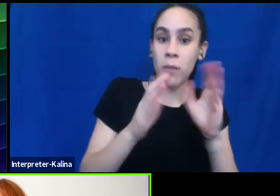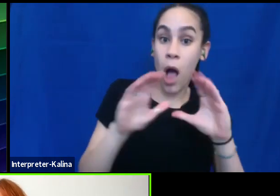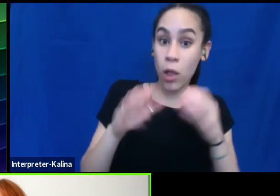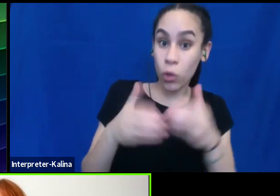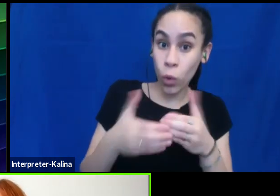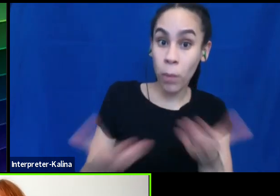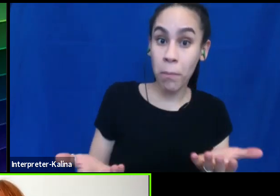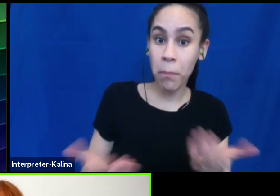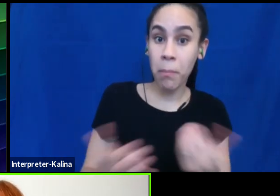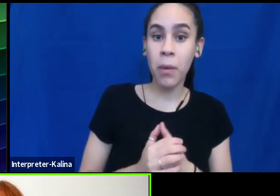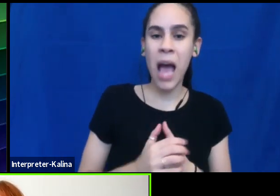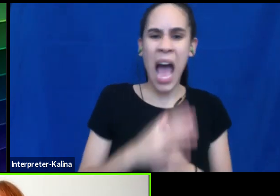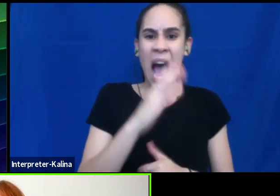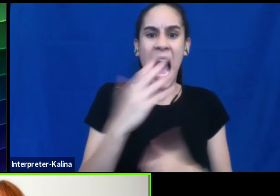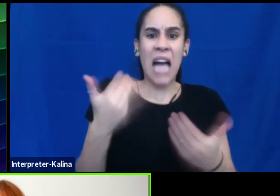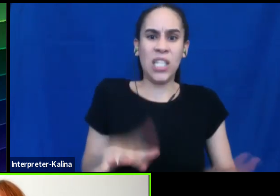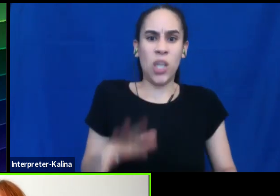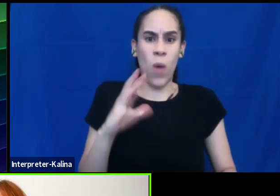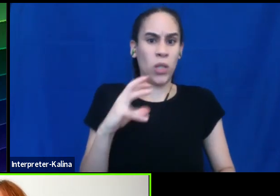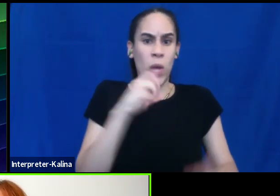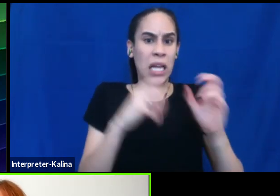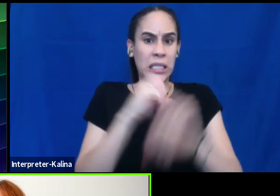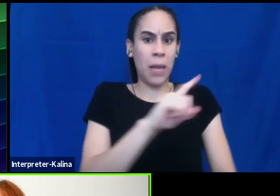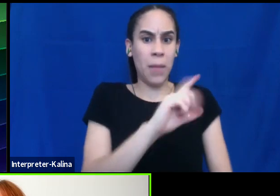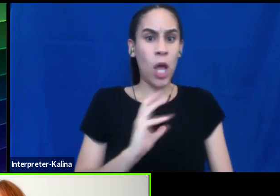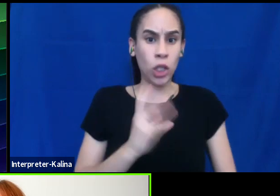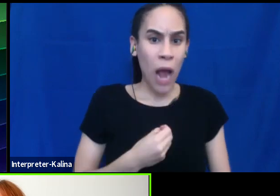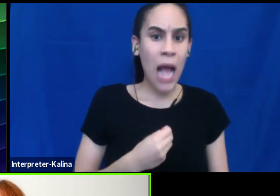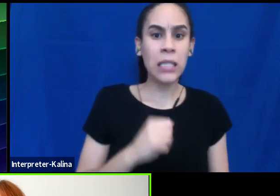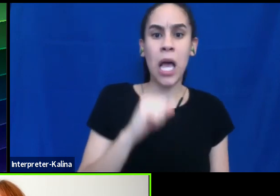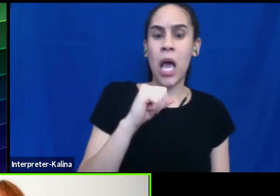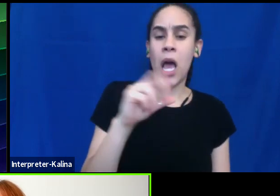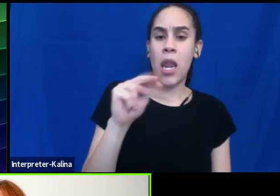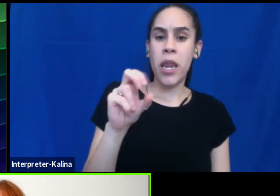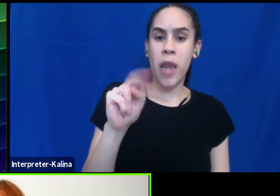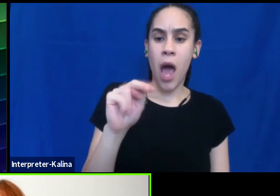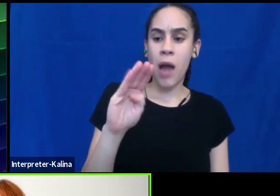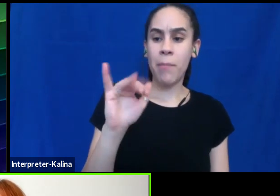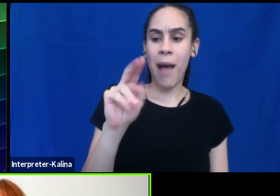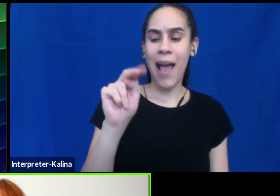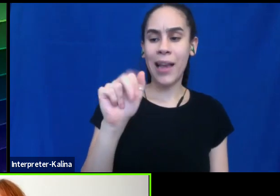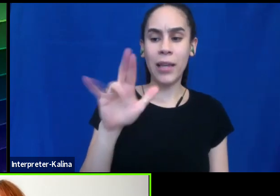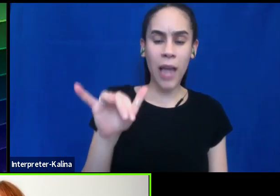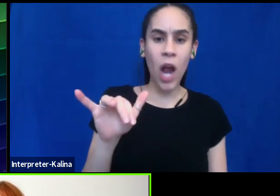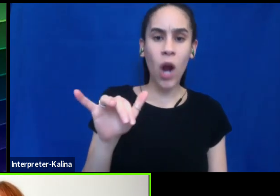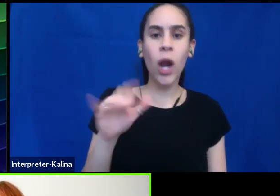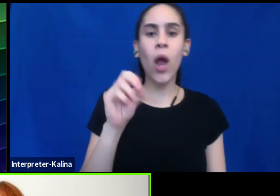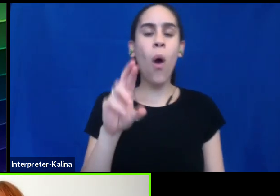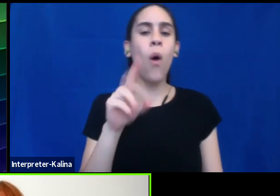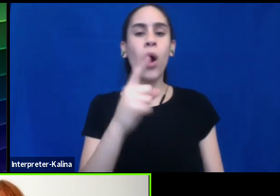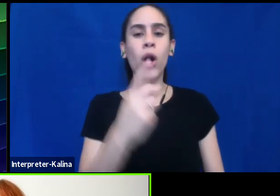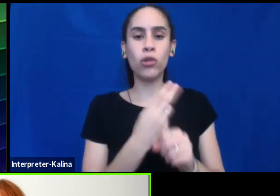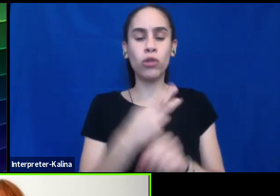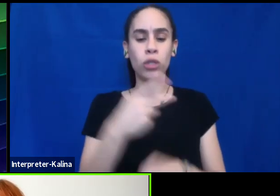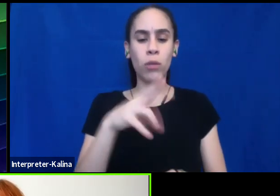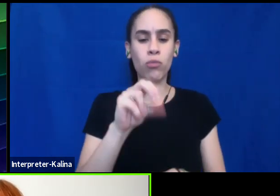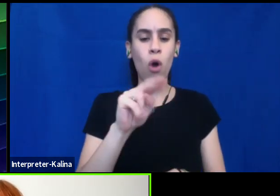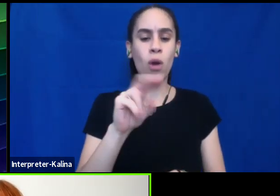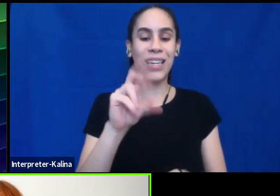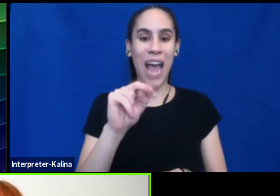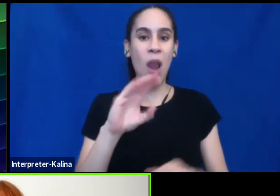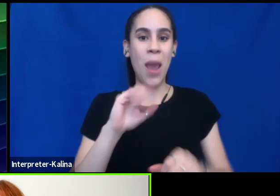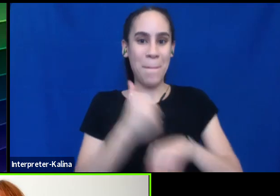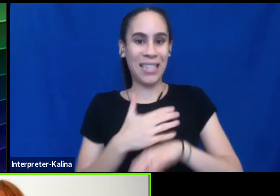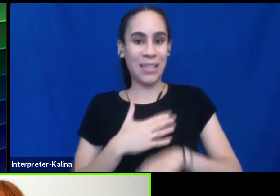Uh, I never want to make assumptions that someone is trans or non-binary or would like me to use a pronoun based on my perception of their gender presentation